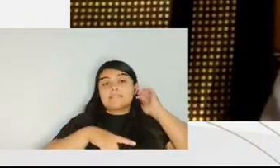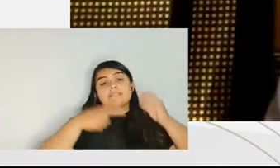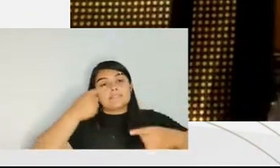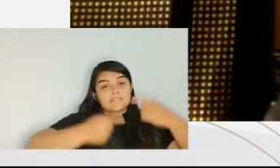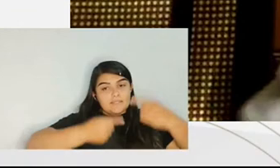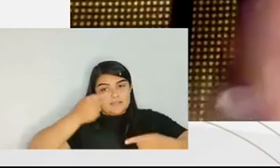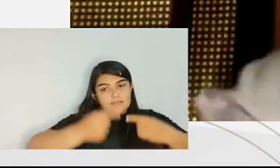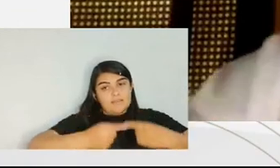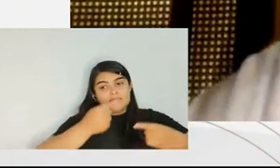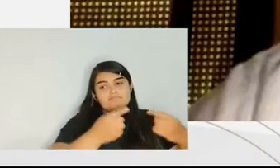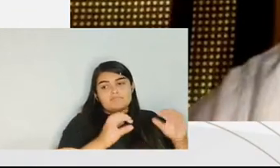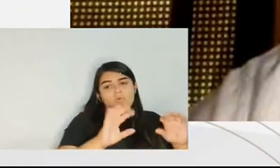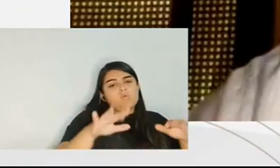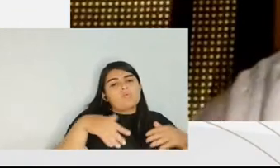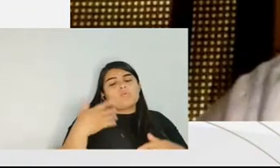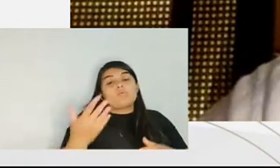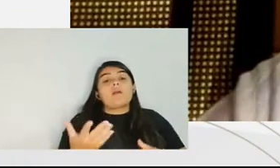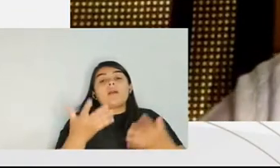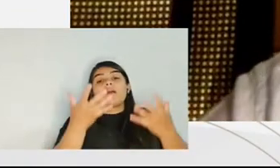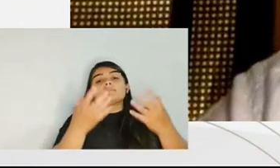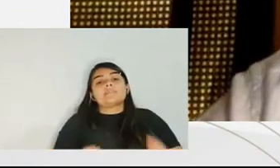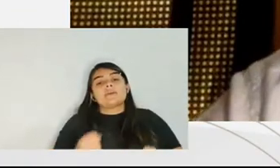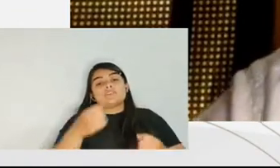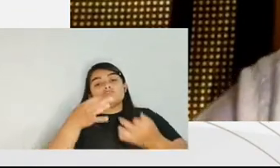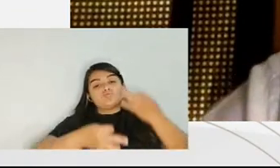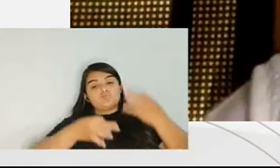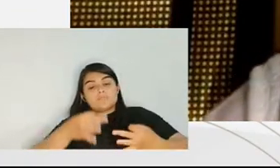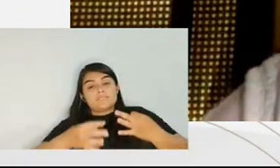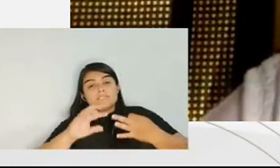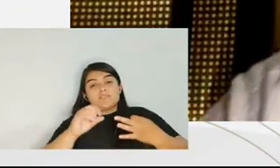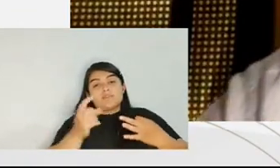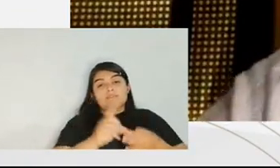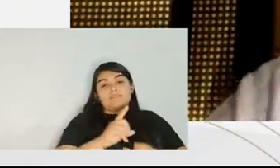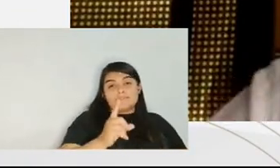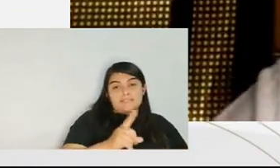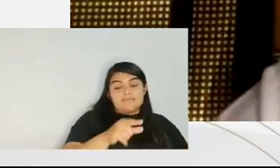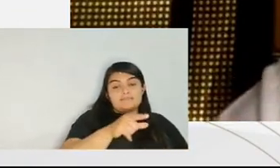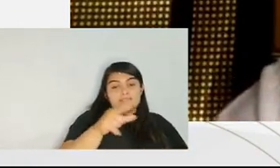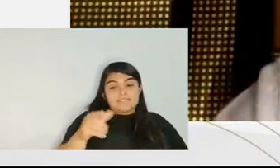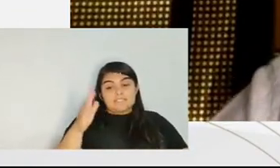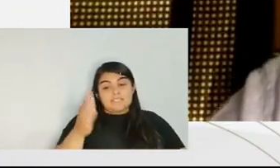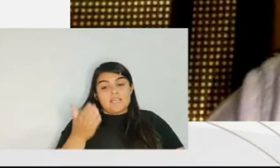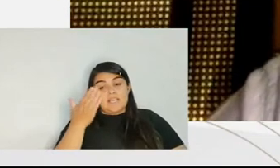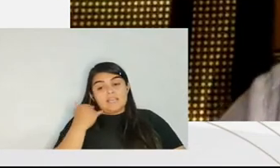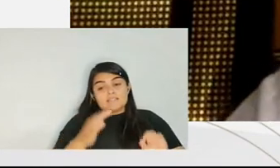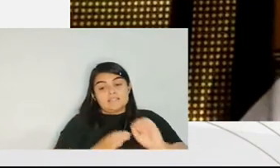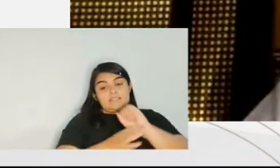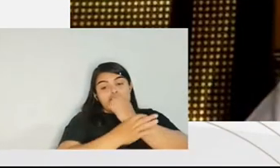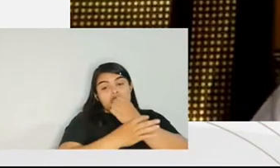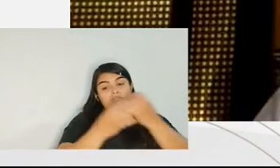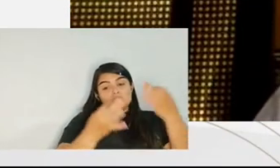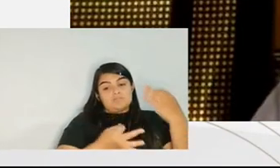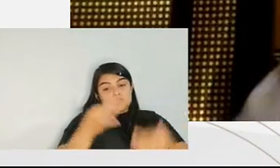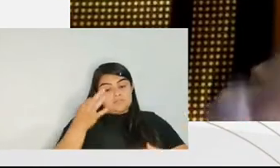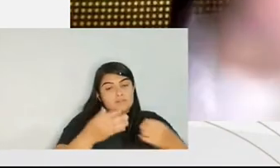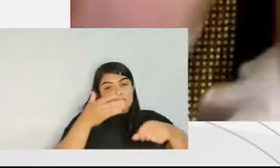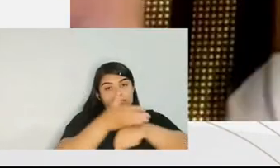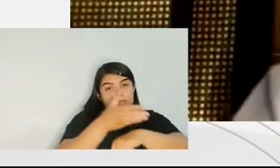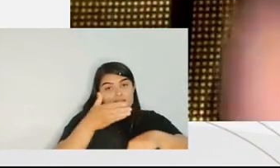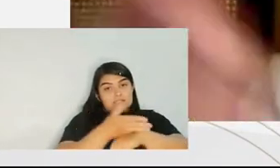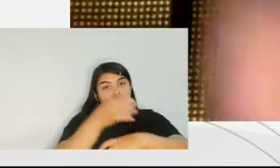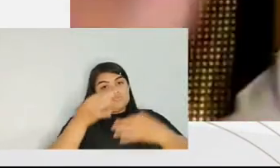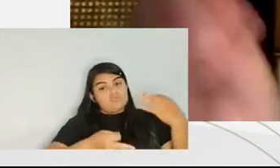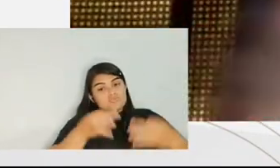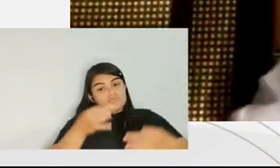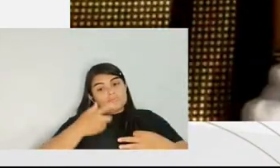should be discussed between the parts and accepted by the judge you have a